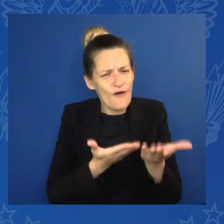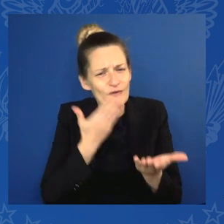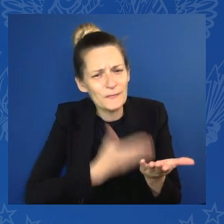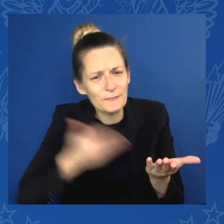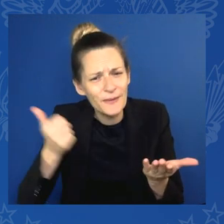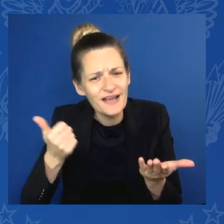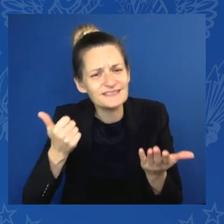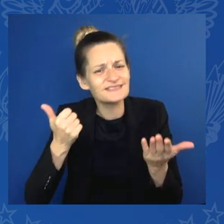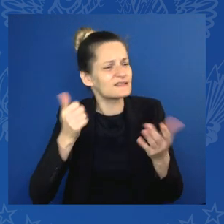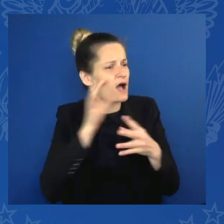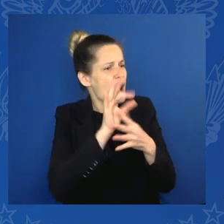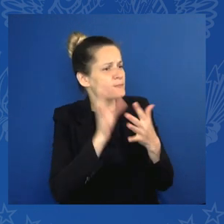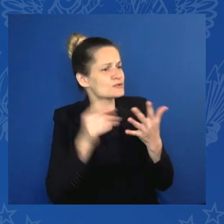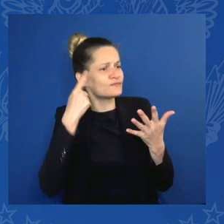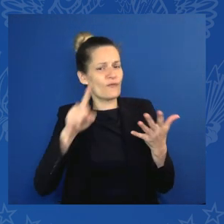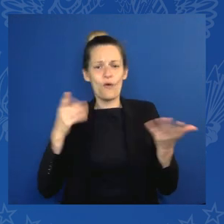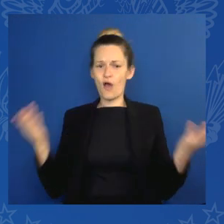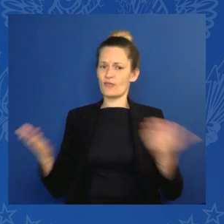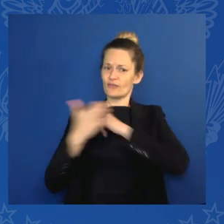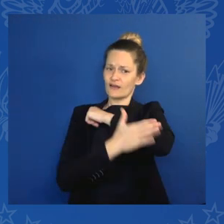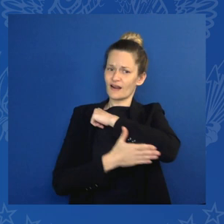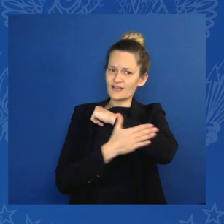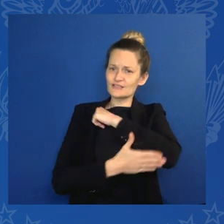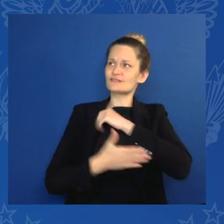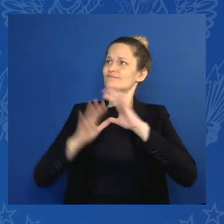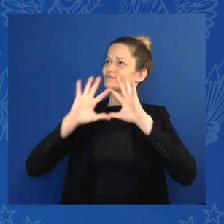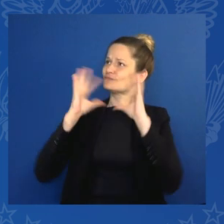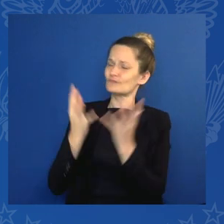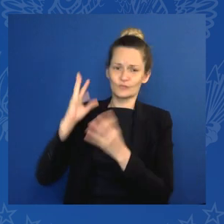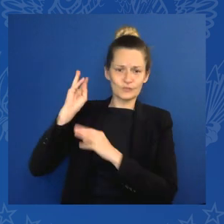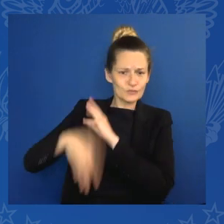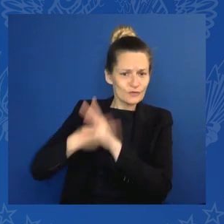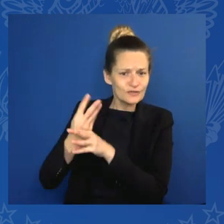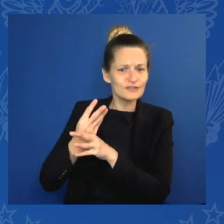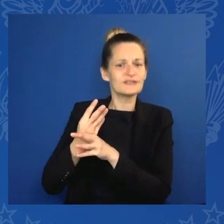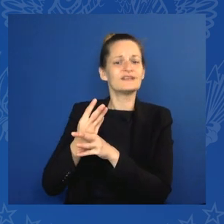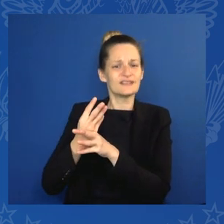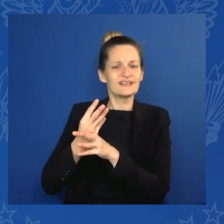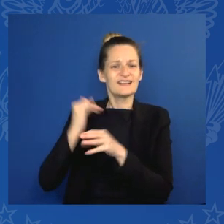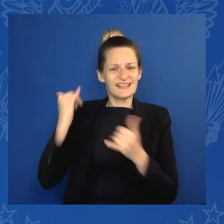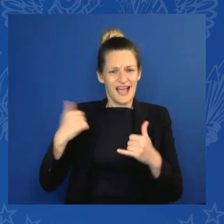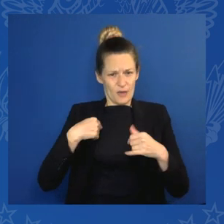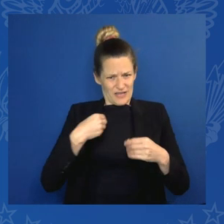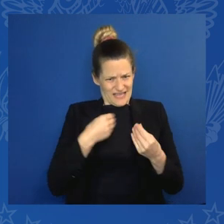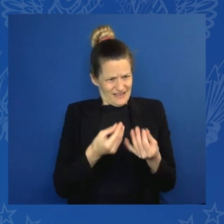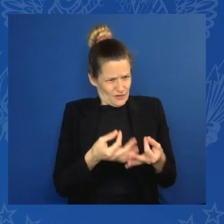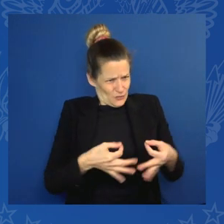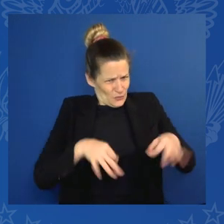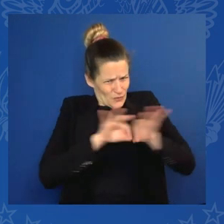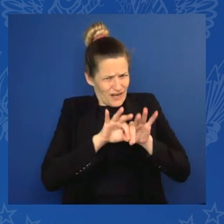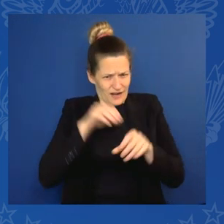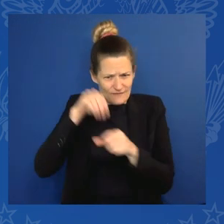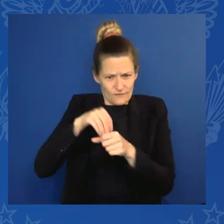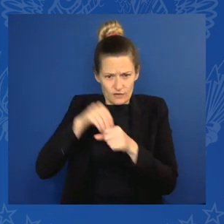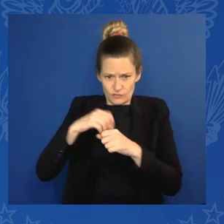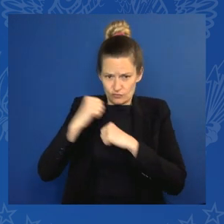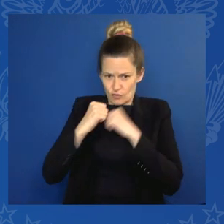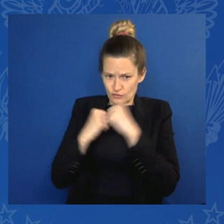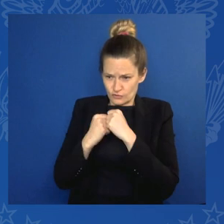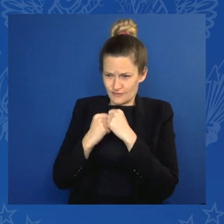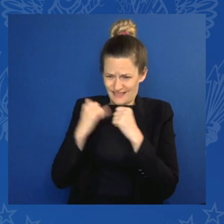critical infrastructure that improves the lives, their lives, all of our lives, and delivers real gains